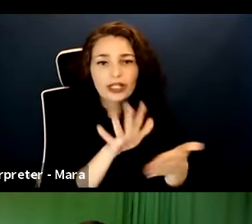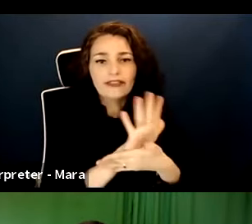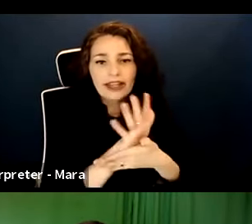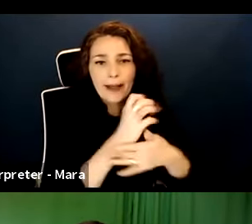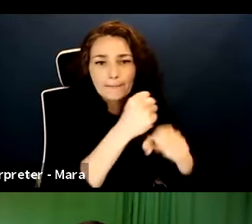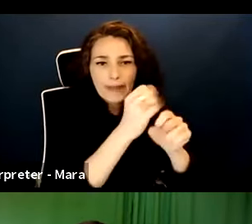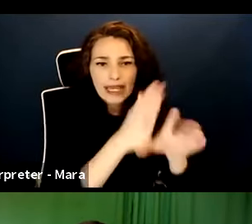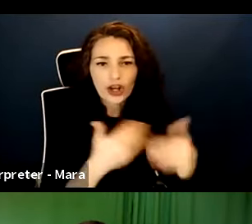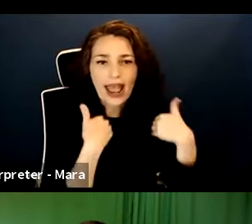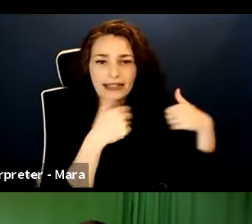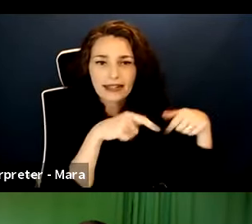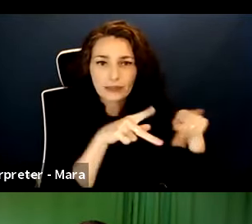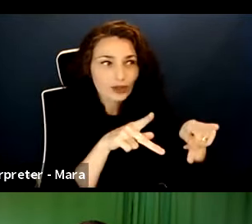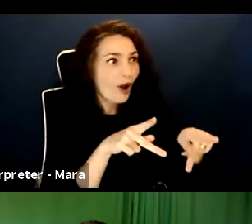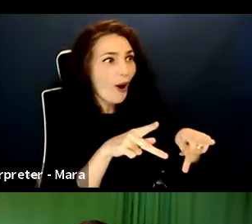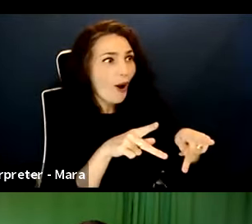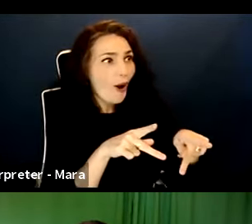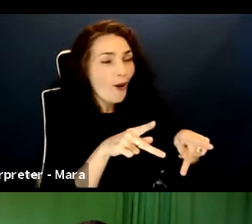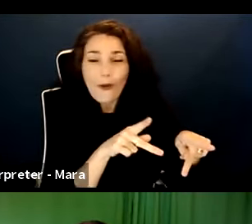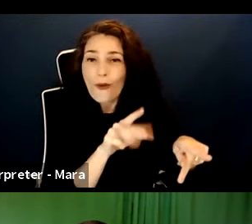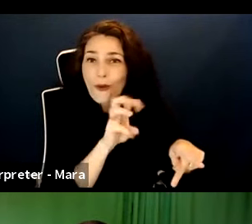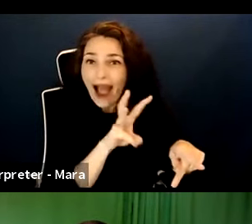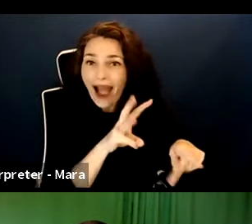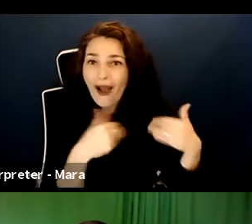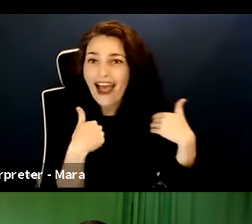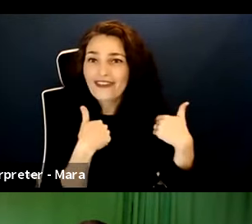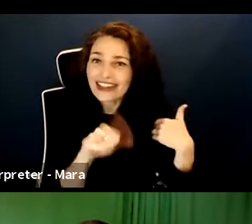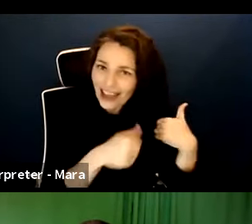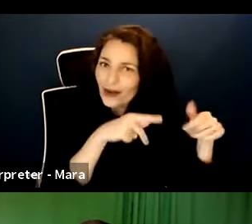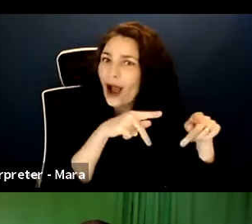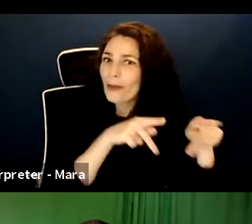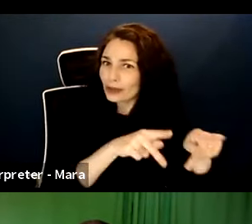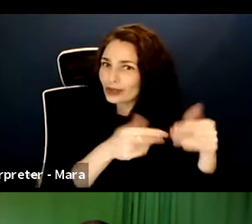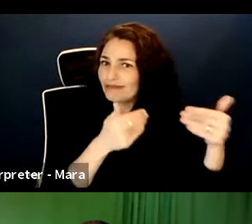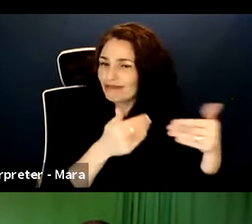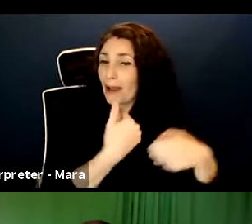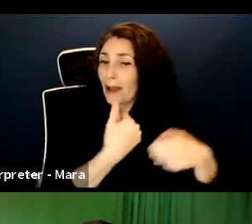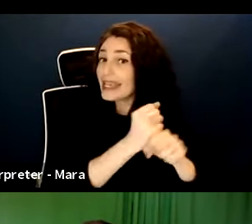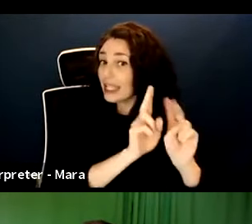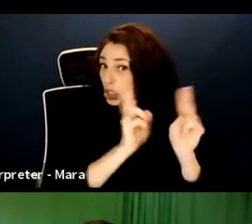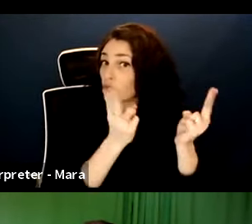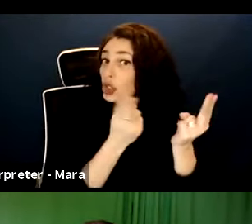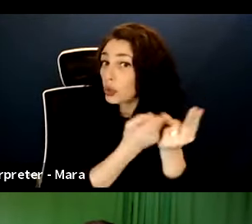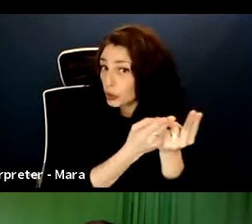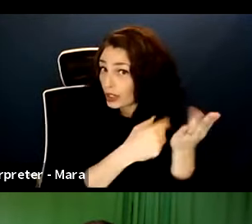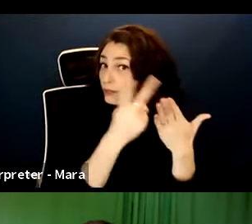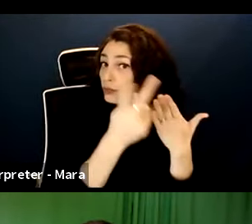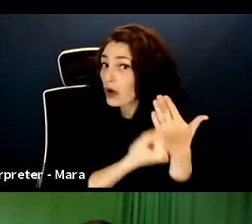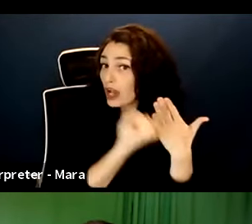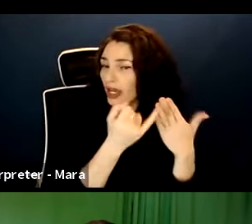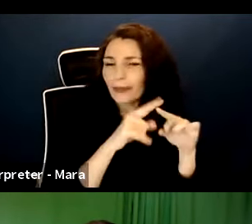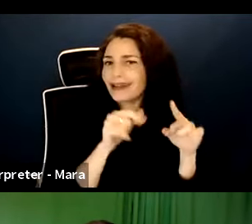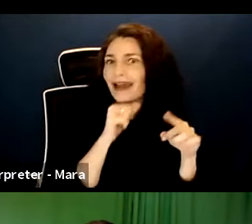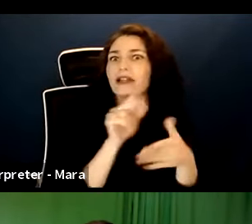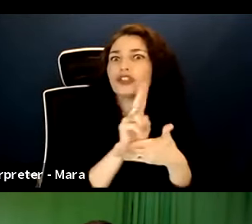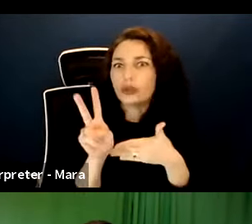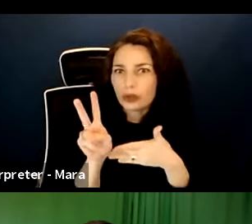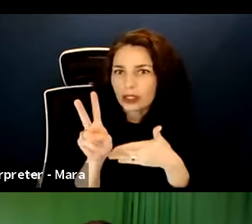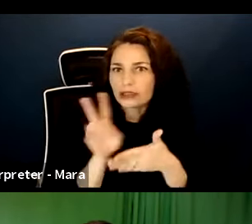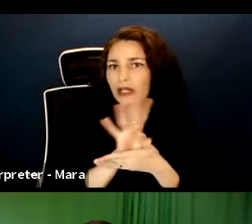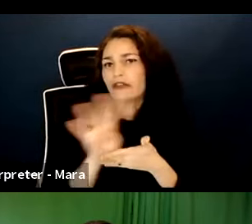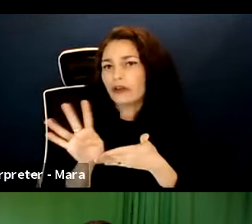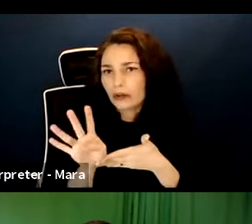oh my gosh, I do have another opportunity to still make this a union project, but not do the two to four weeks signatory